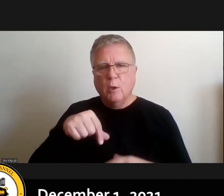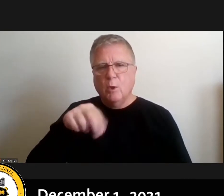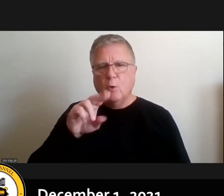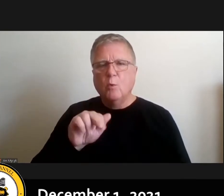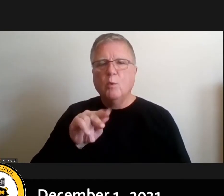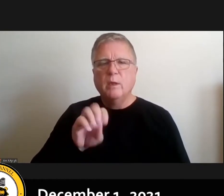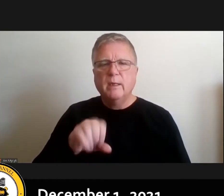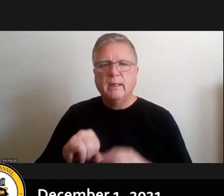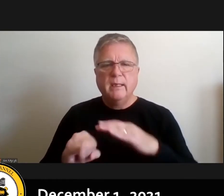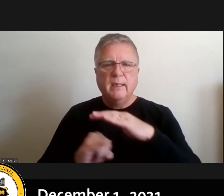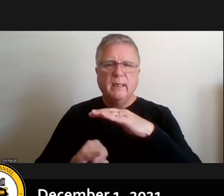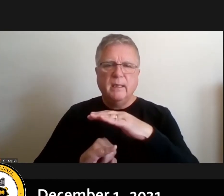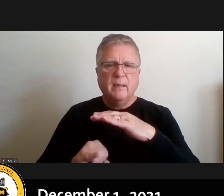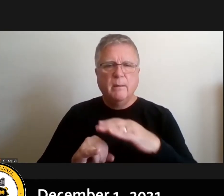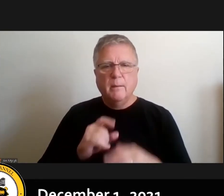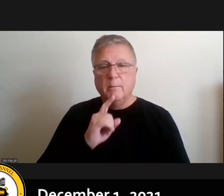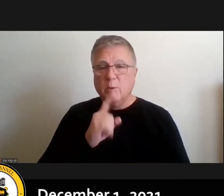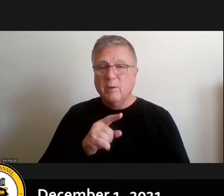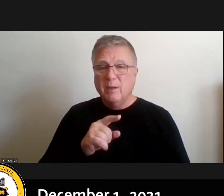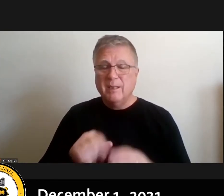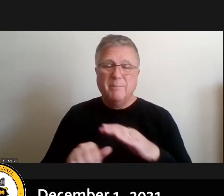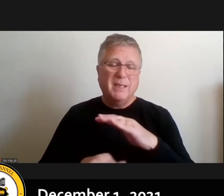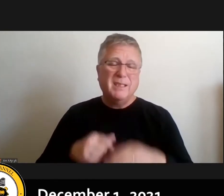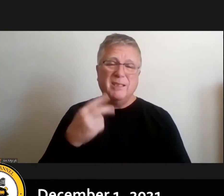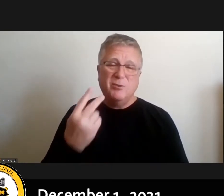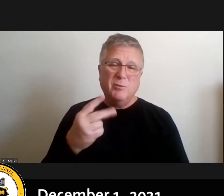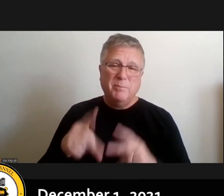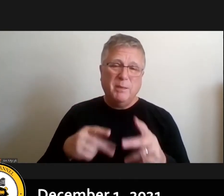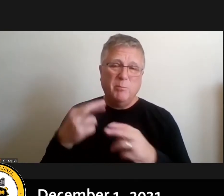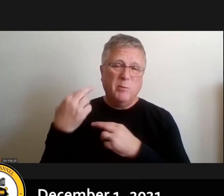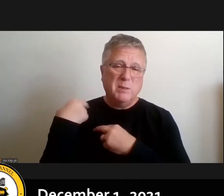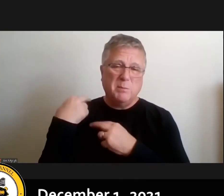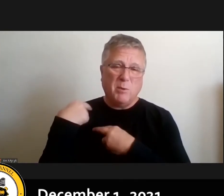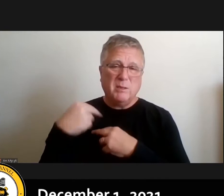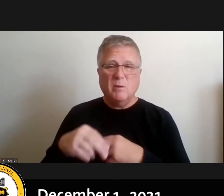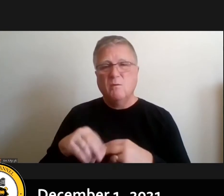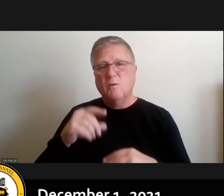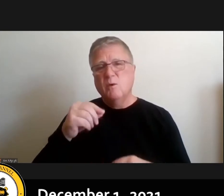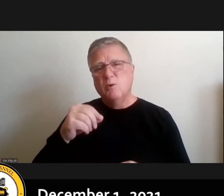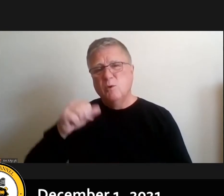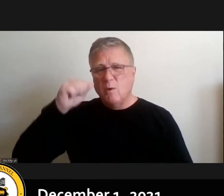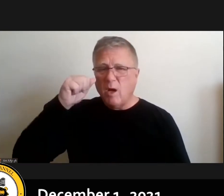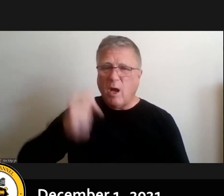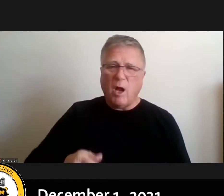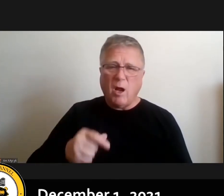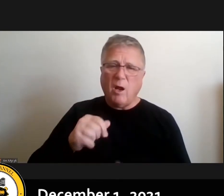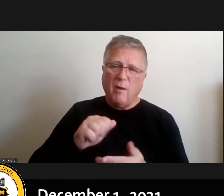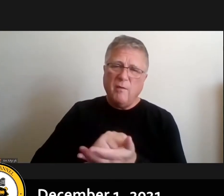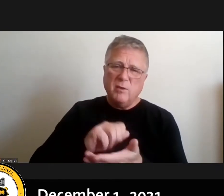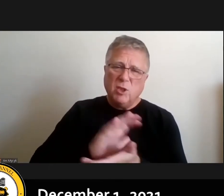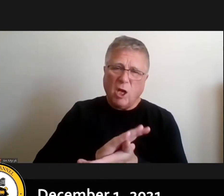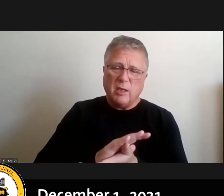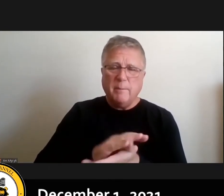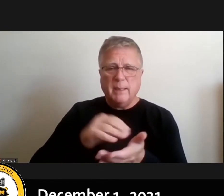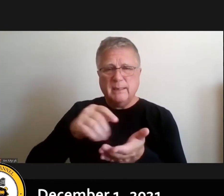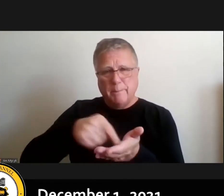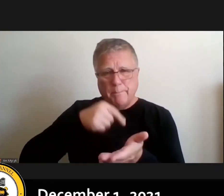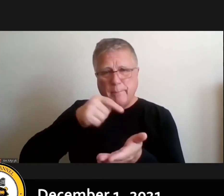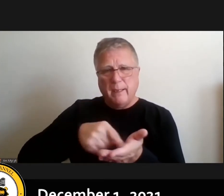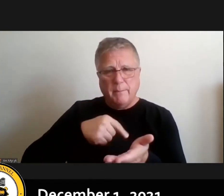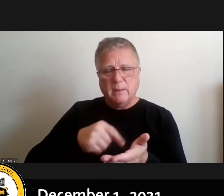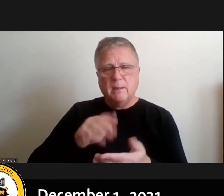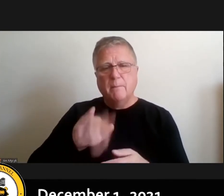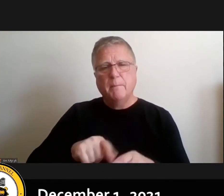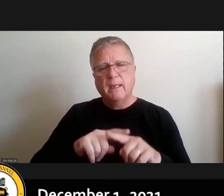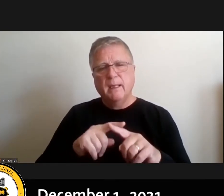responsible for depositing and processing all of those documents and payments but next year we have